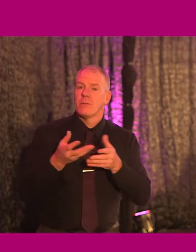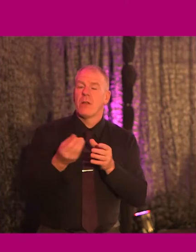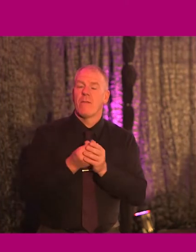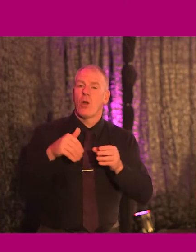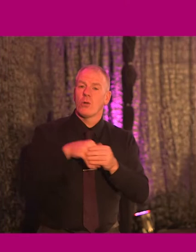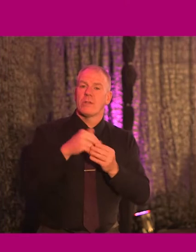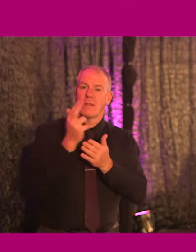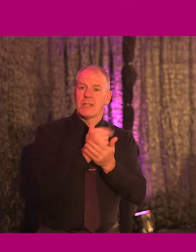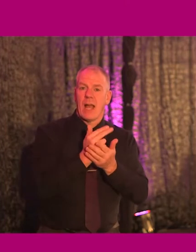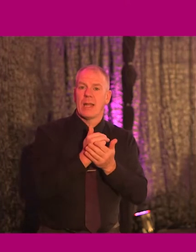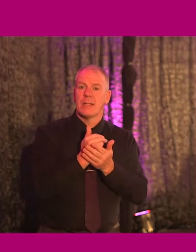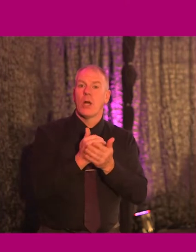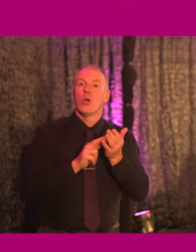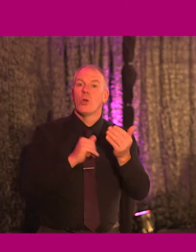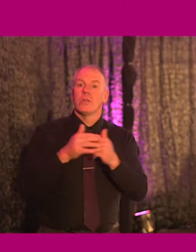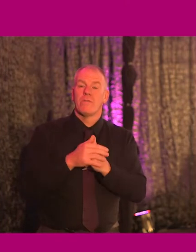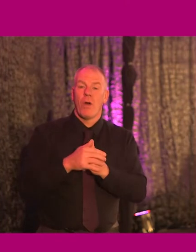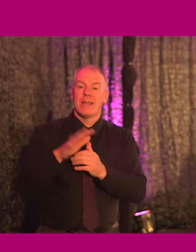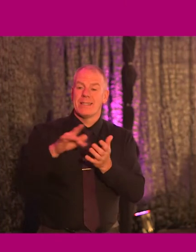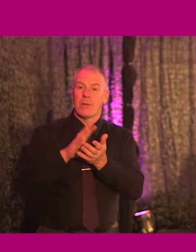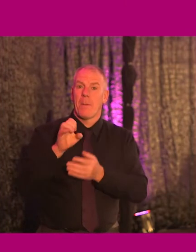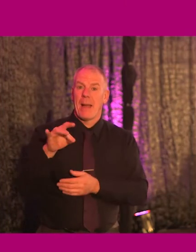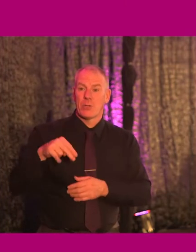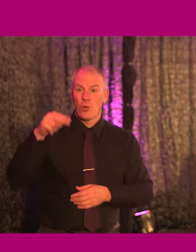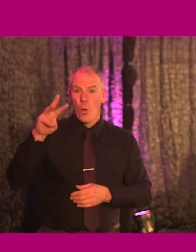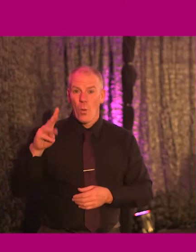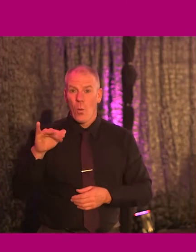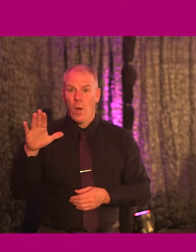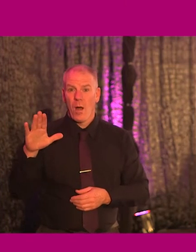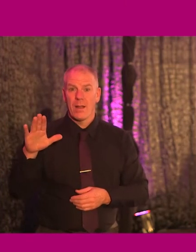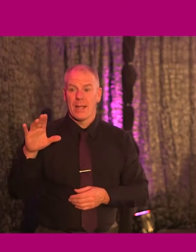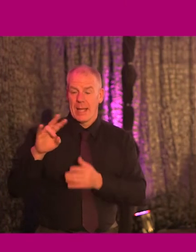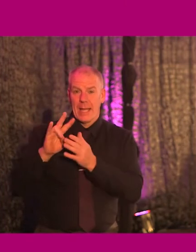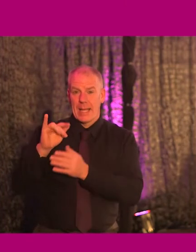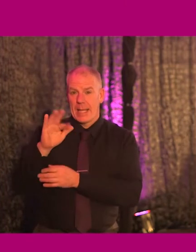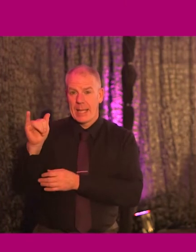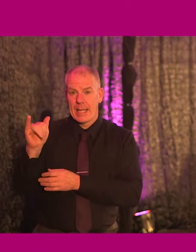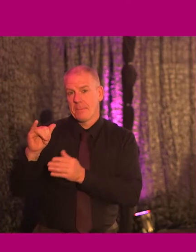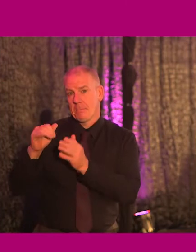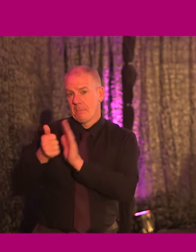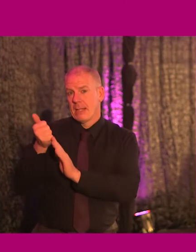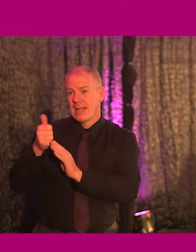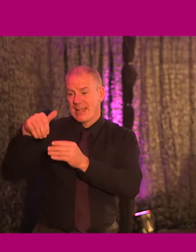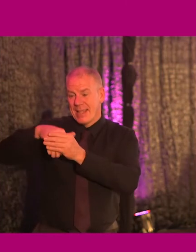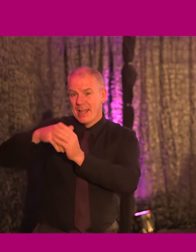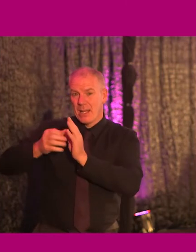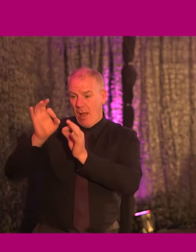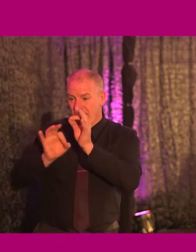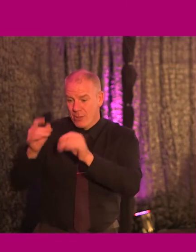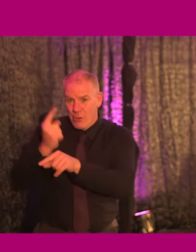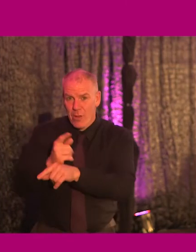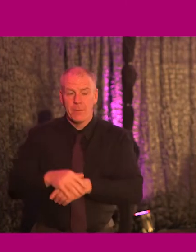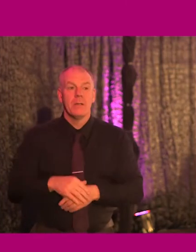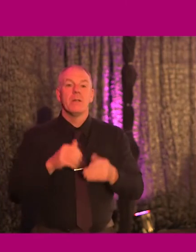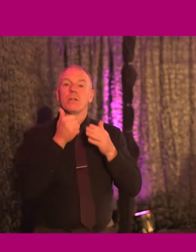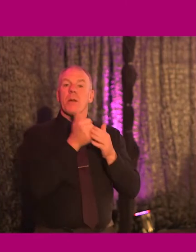process which was applied to the Central Bank's North Wall Quay building and the internal architecture there. He also supported on the National